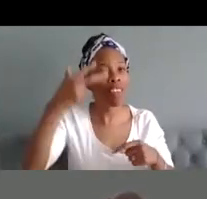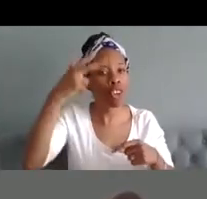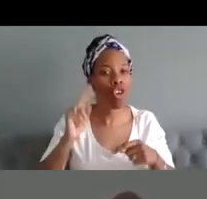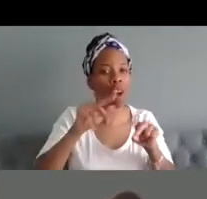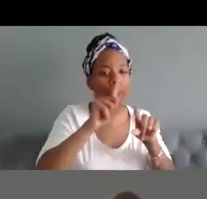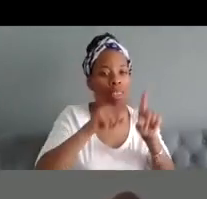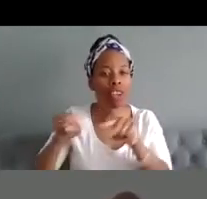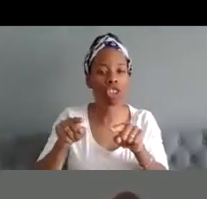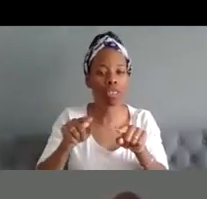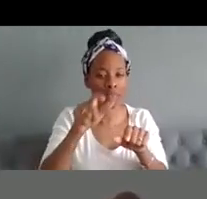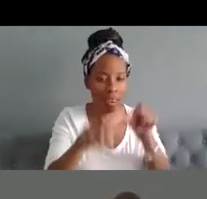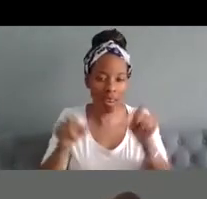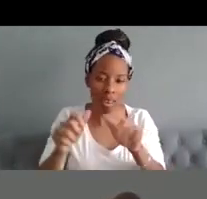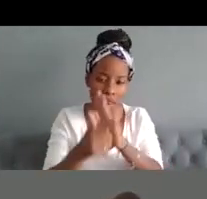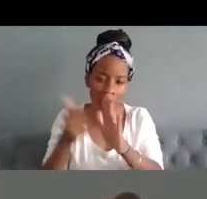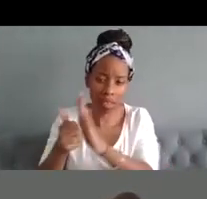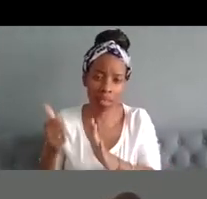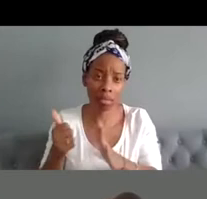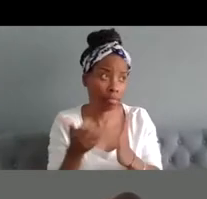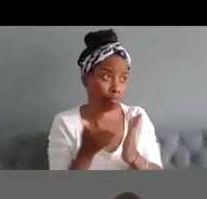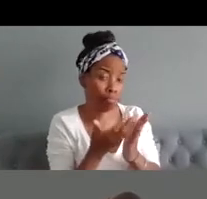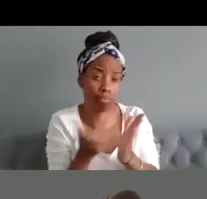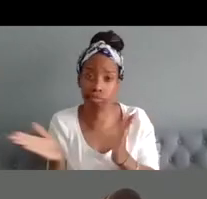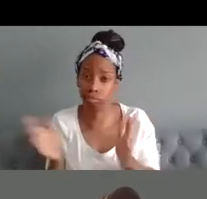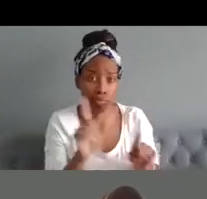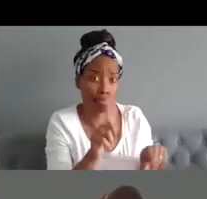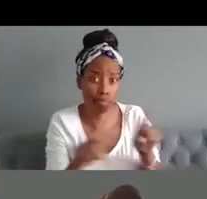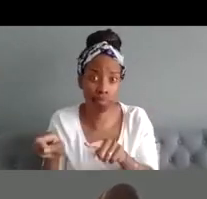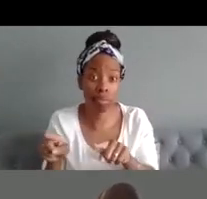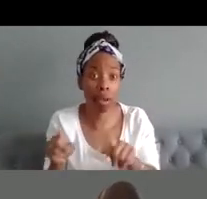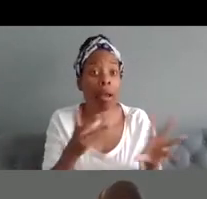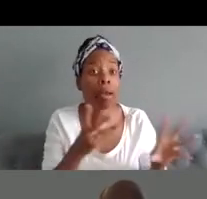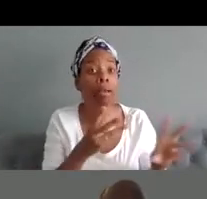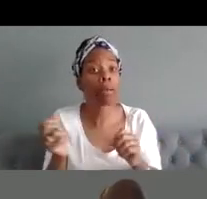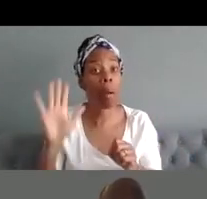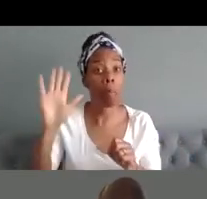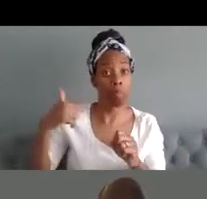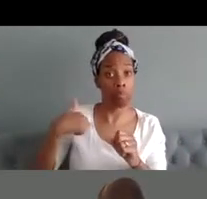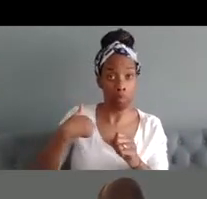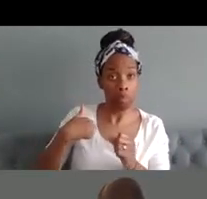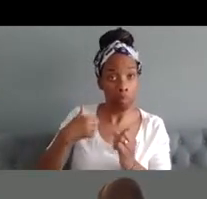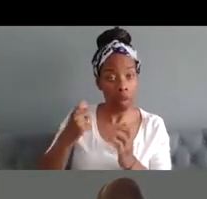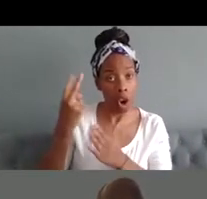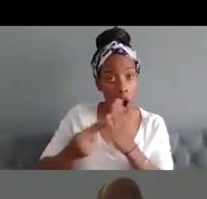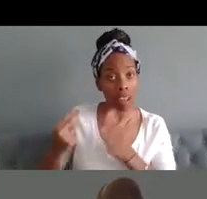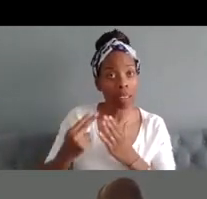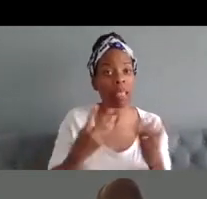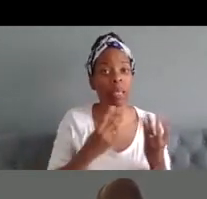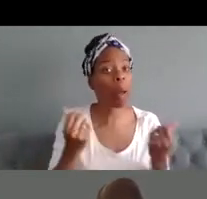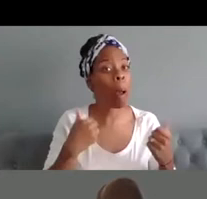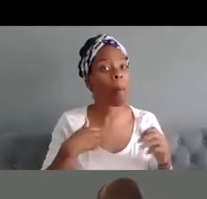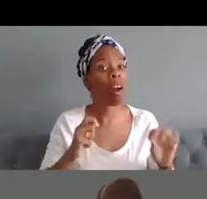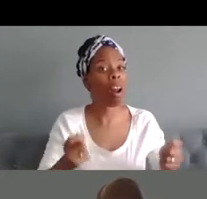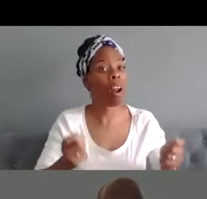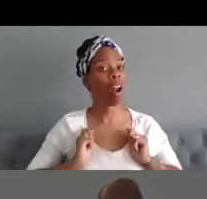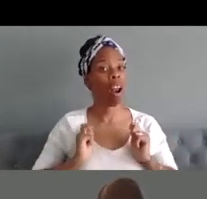uh diverse group some who identify as artists others who don't alongside